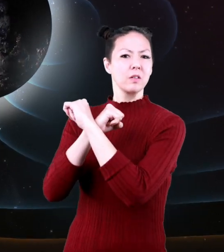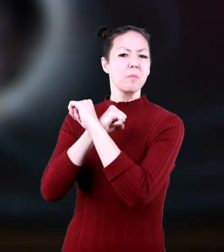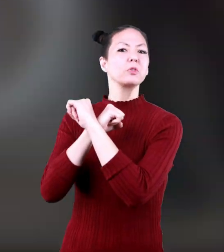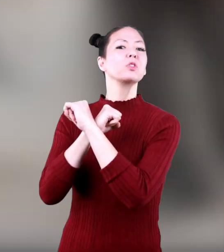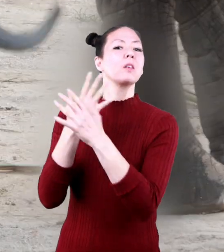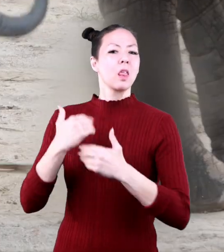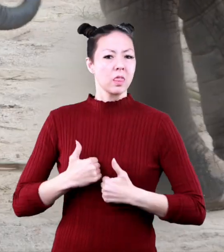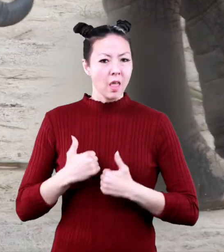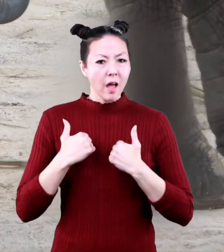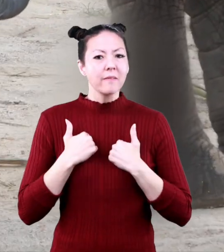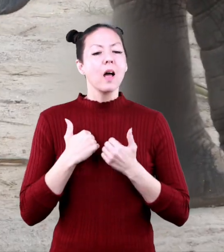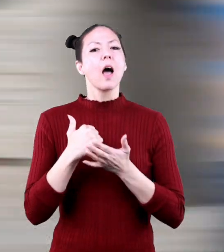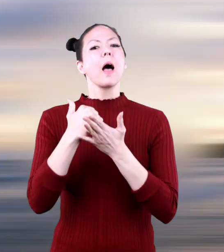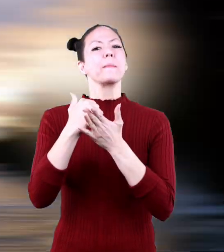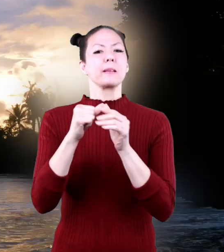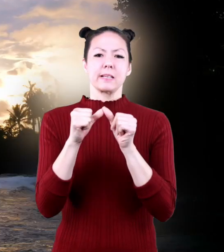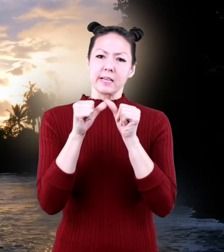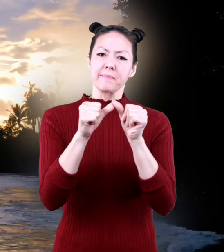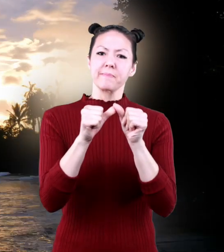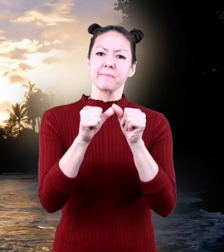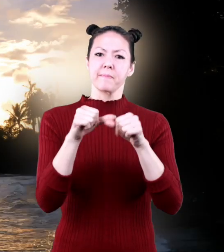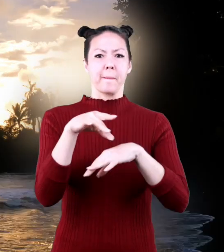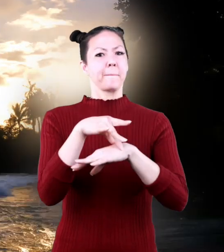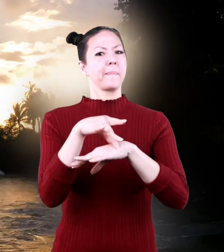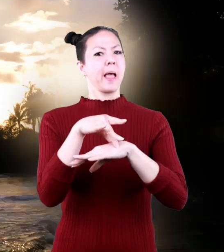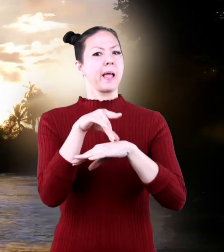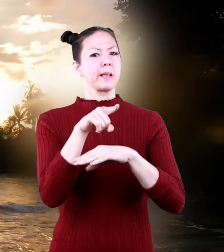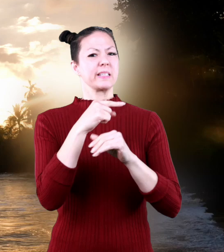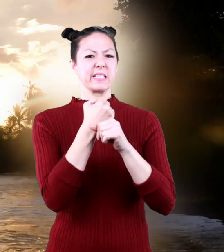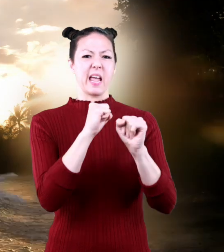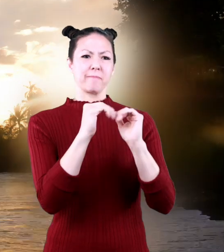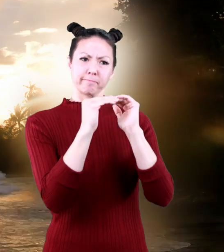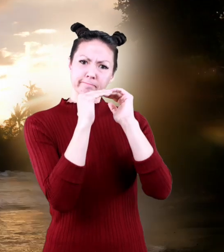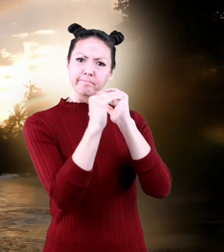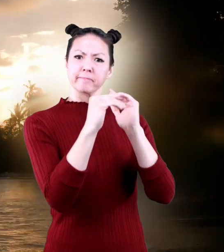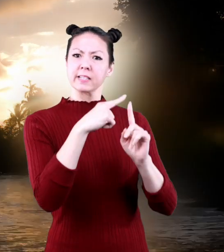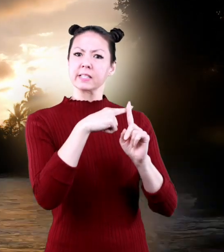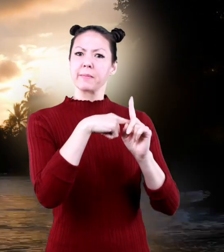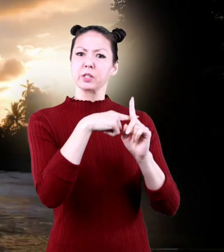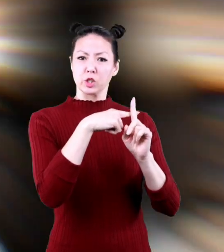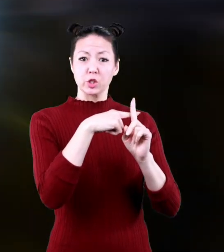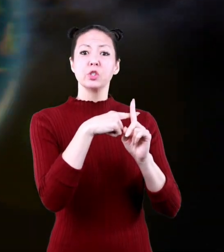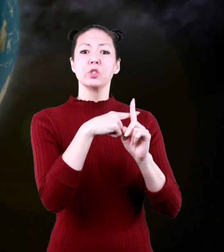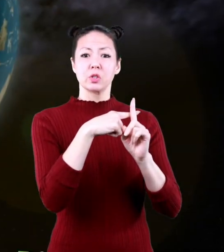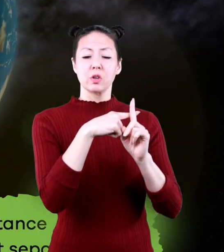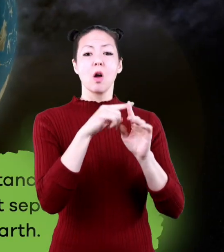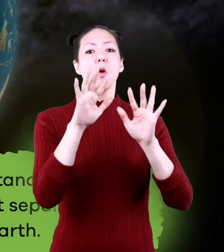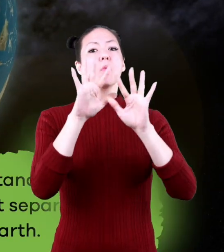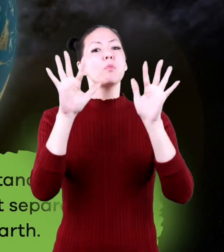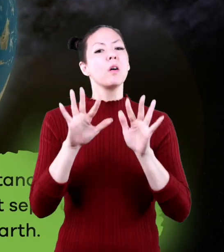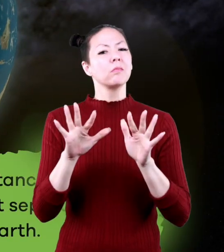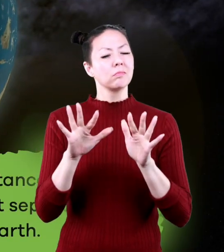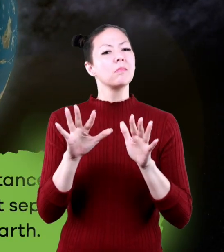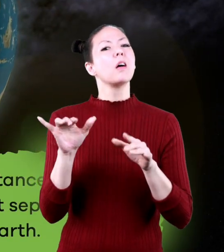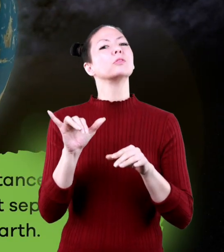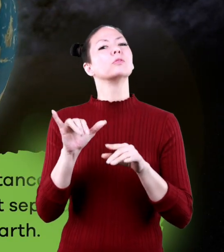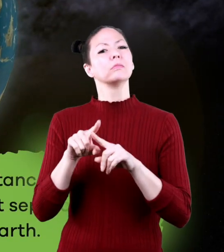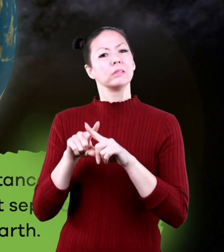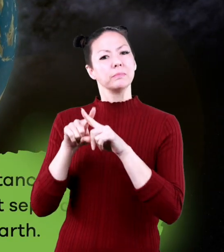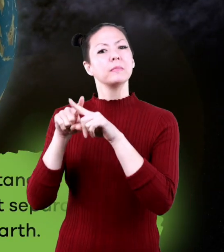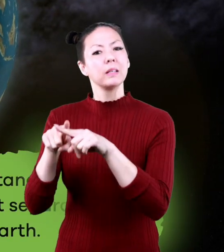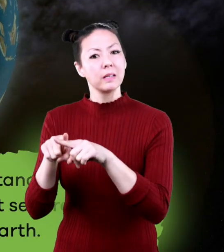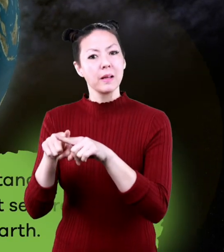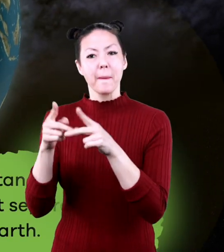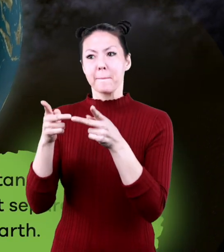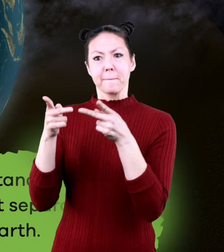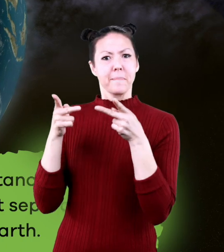shield, protecting life and helping keep our planet at a safe temperature. Weather also depends